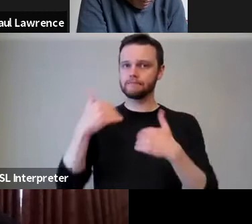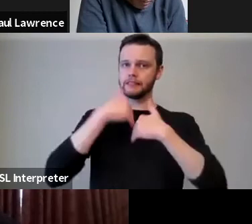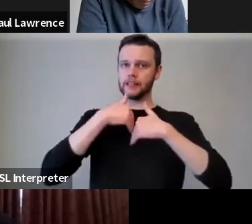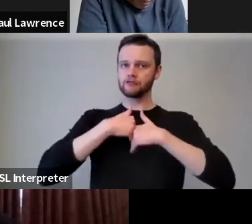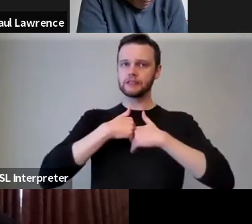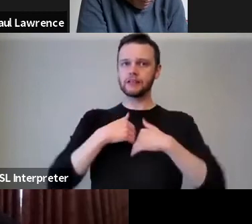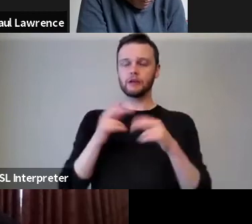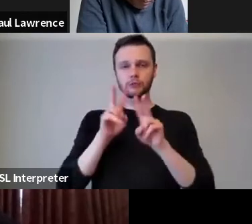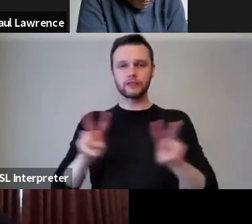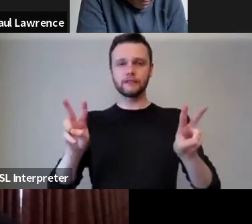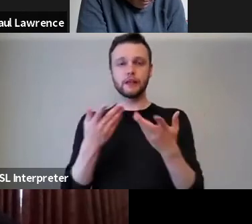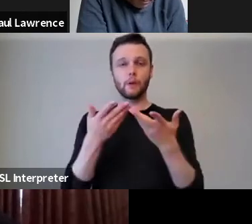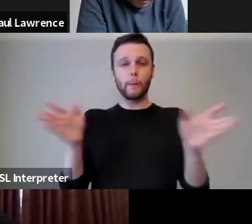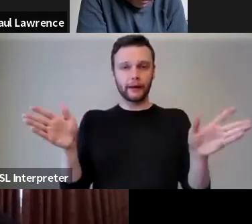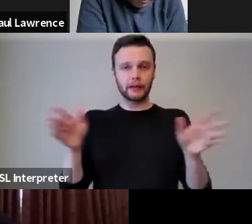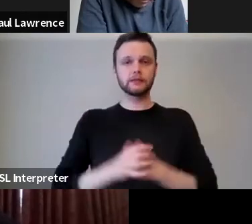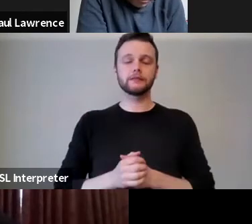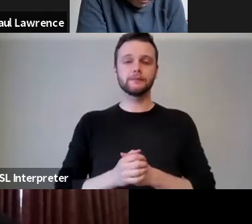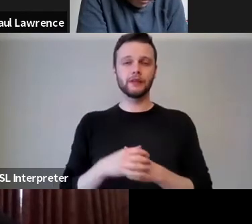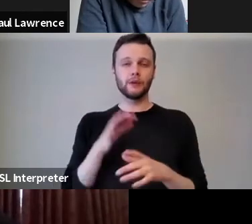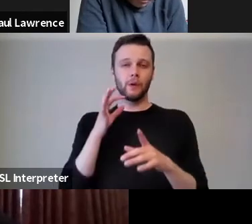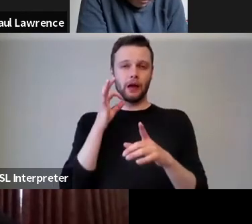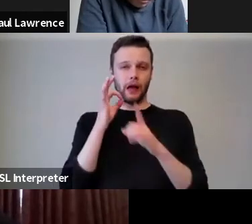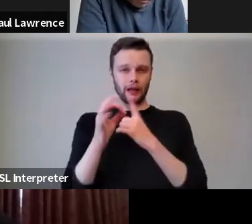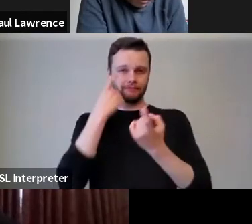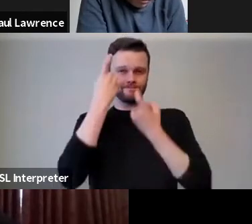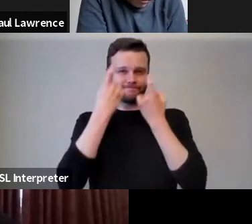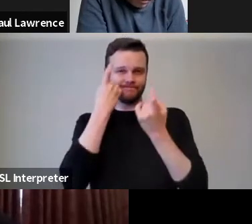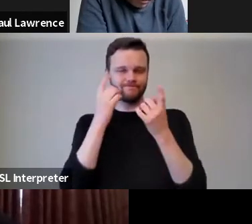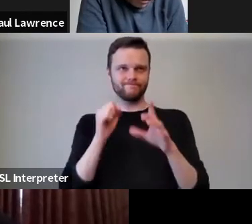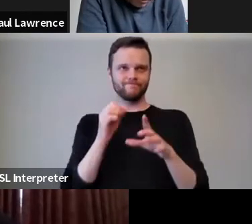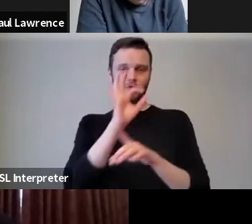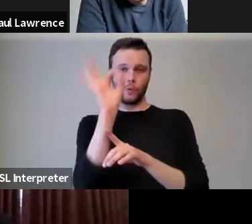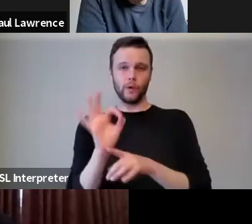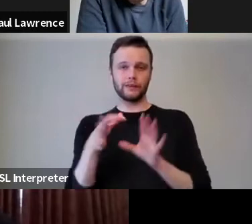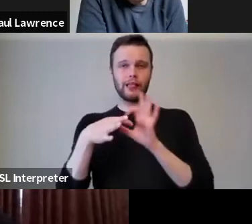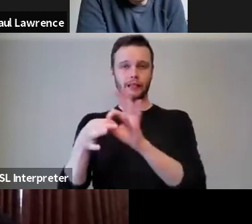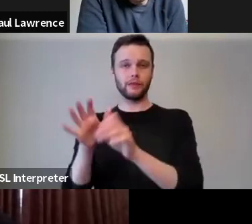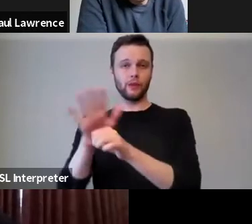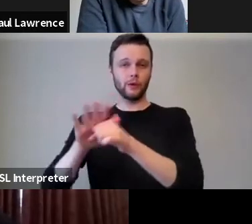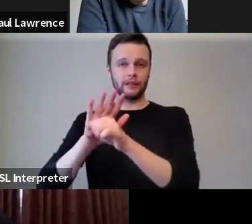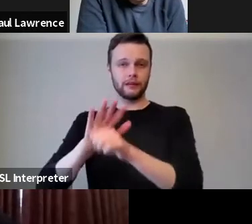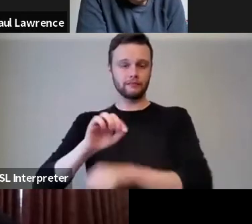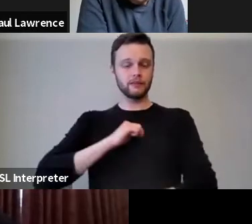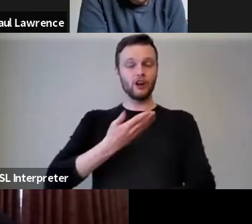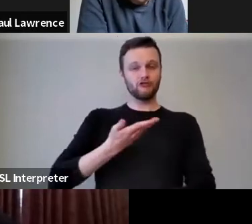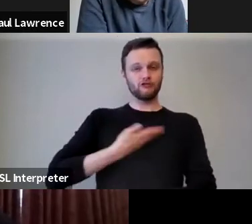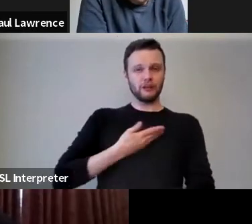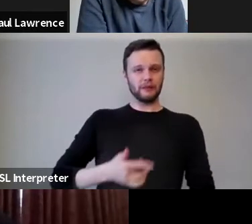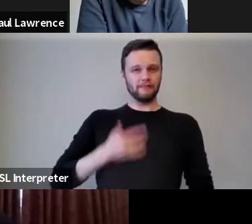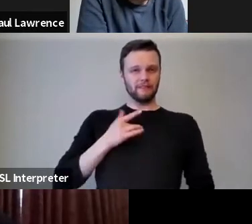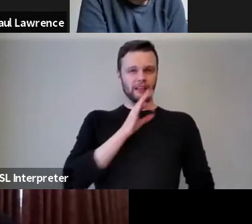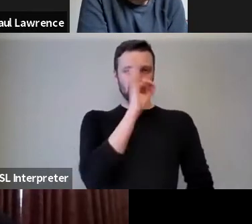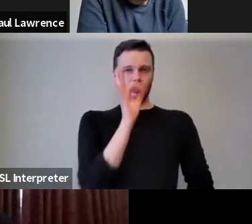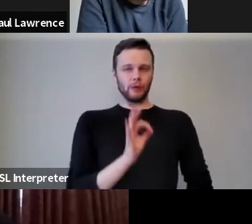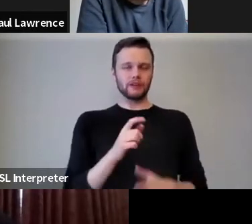objectivity and openness. I'd ask you to present your questions in this context and we'll reserve the right to remove questions if they don't fit